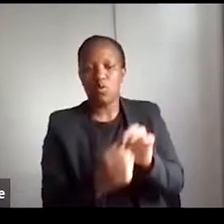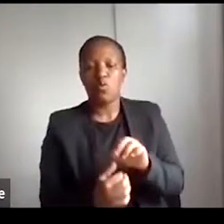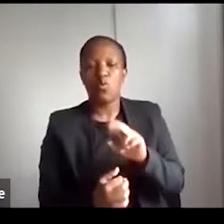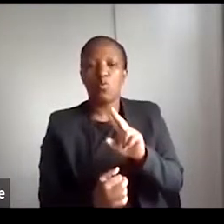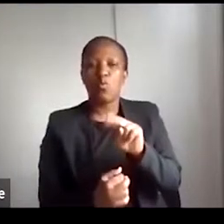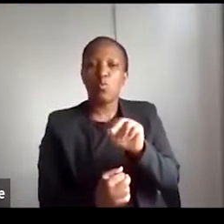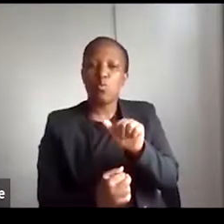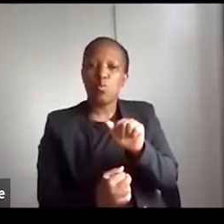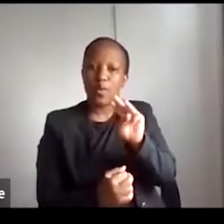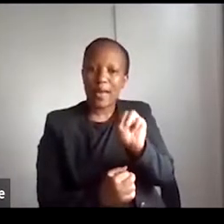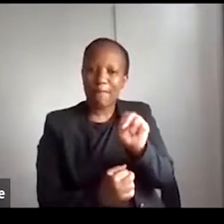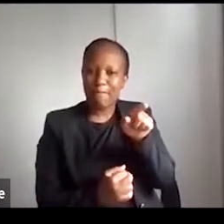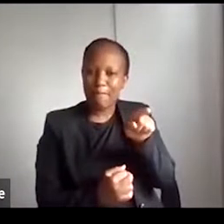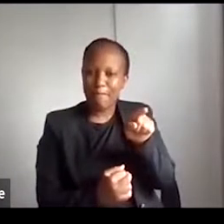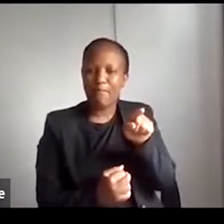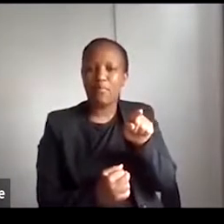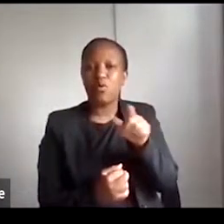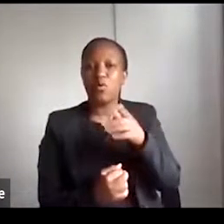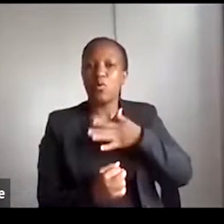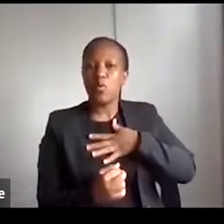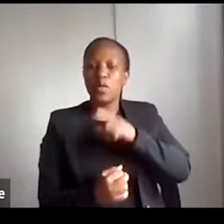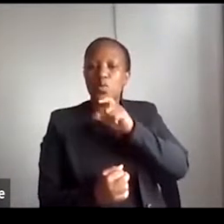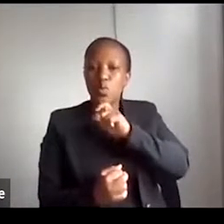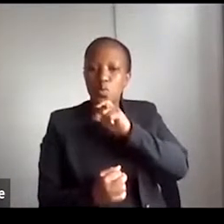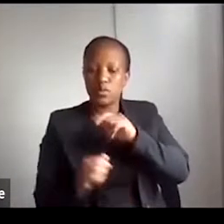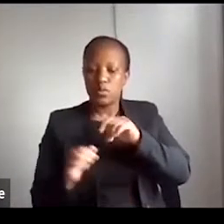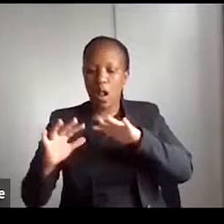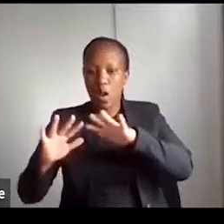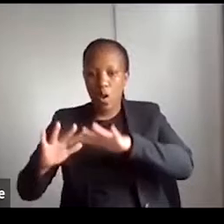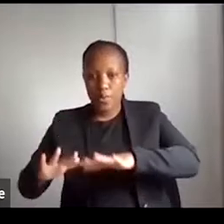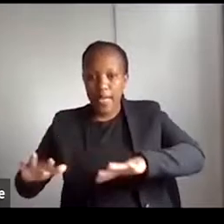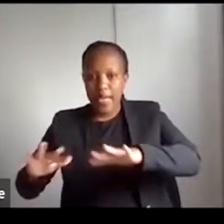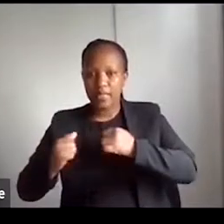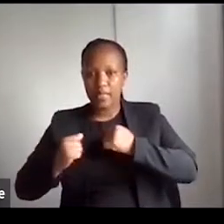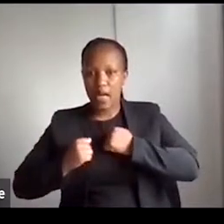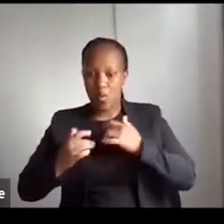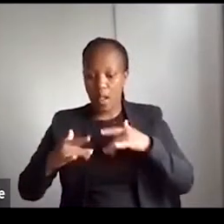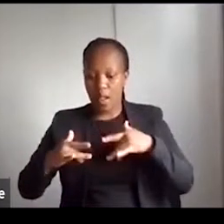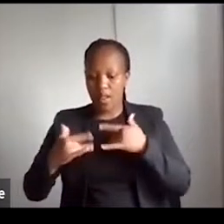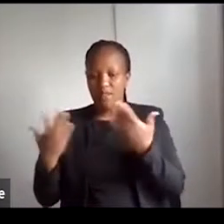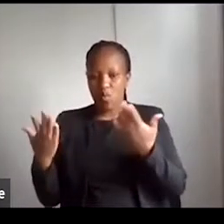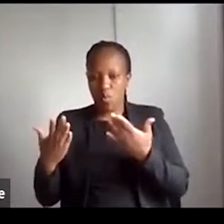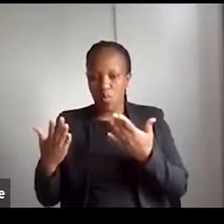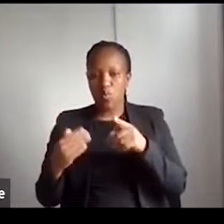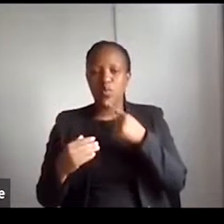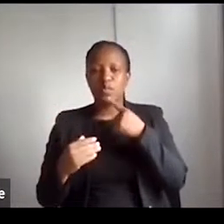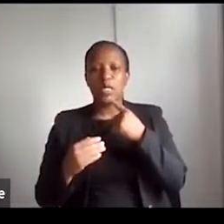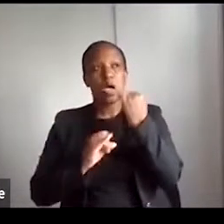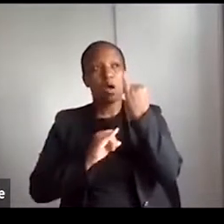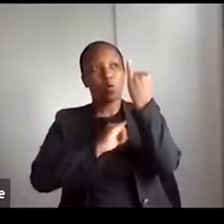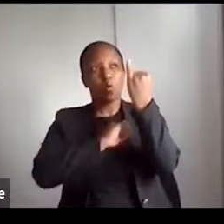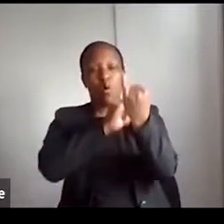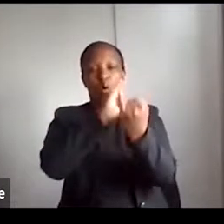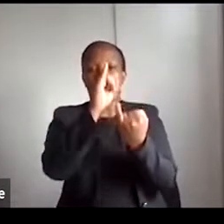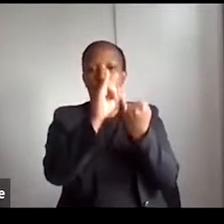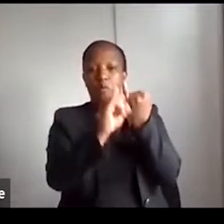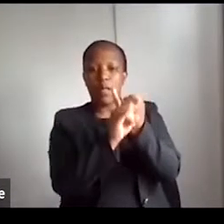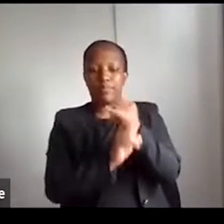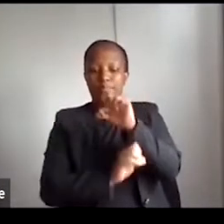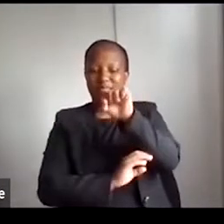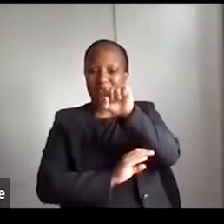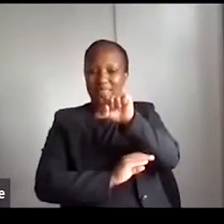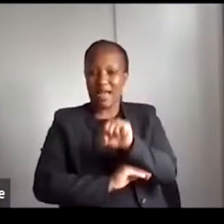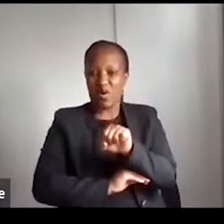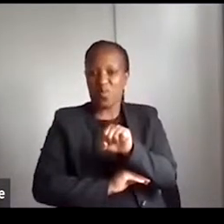to use our specific locations in what is generally called the Global South to generate